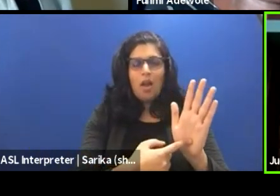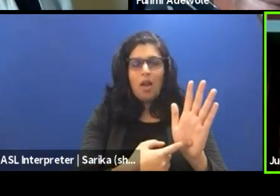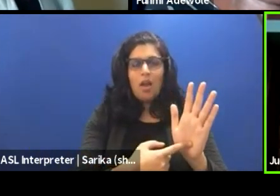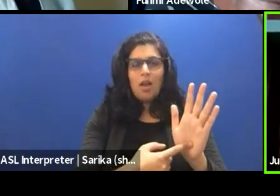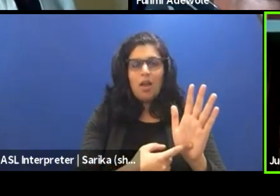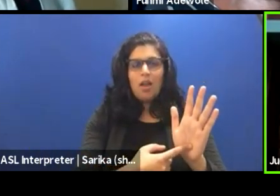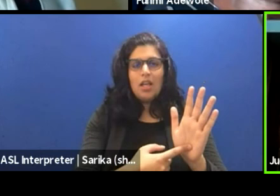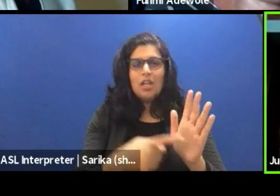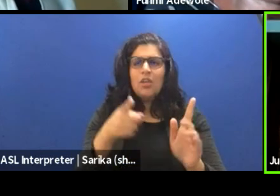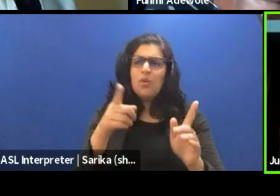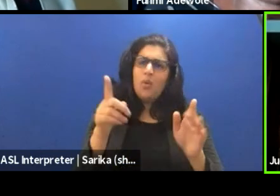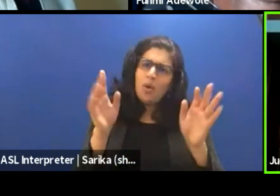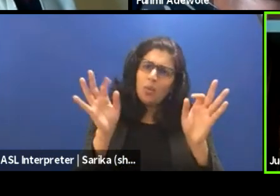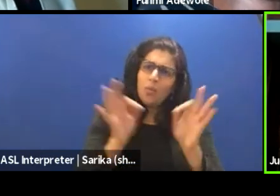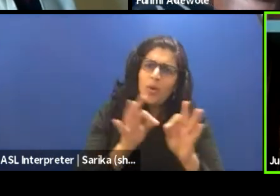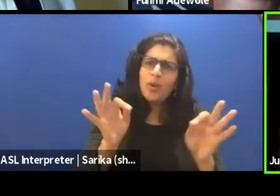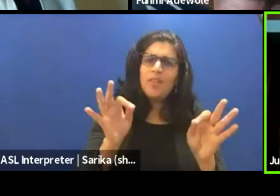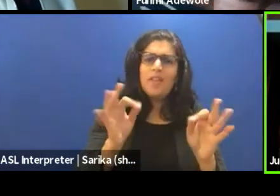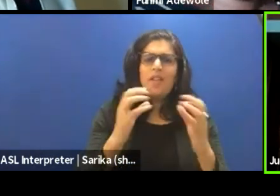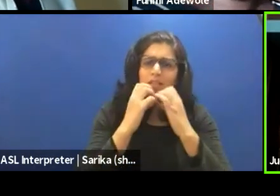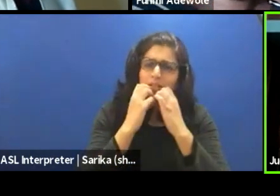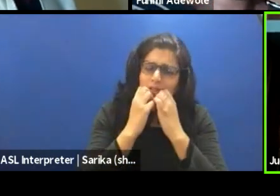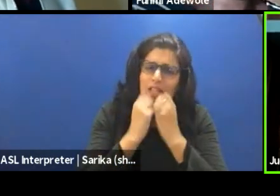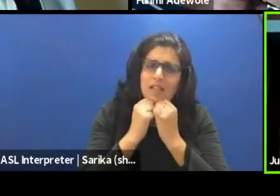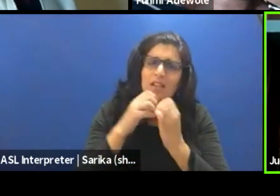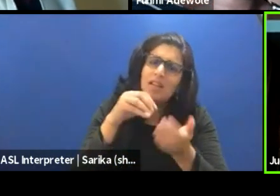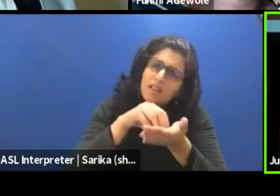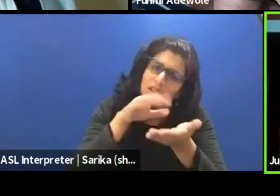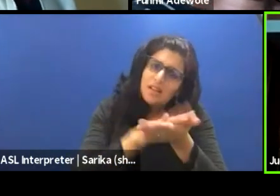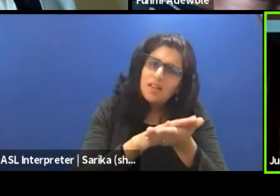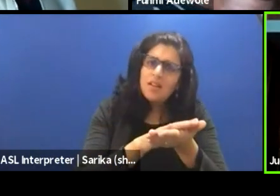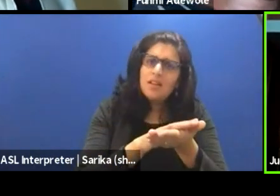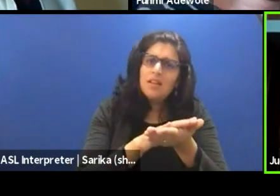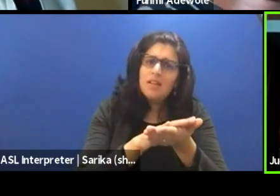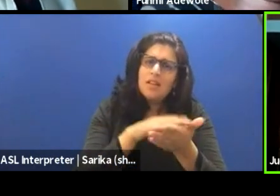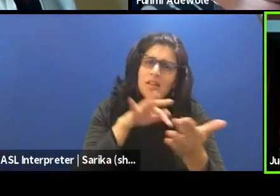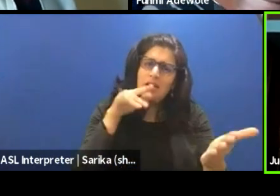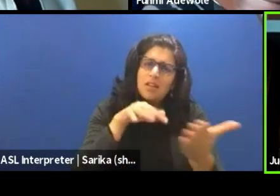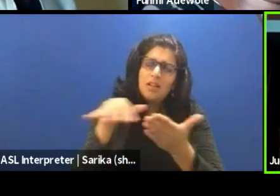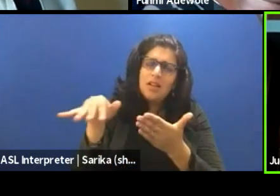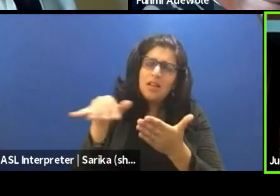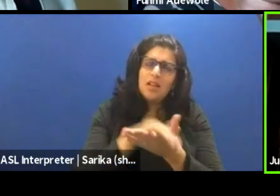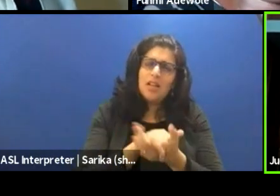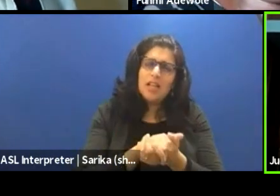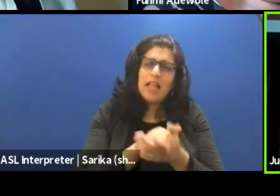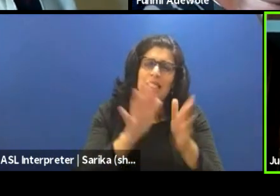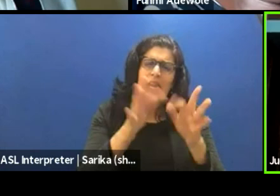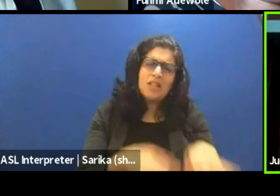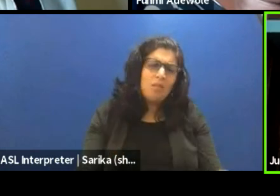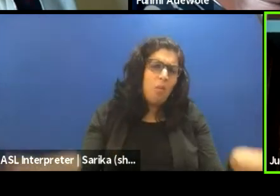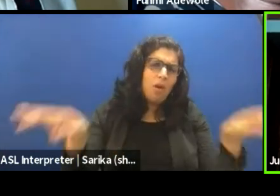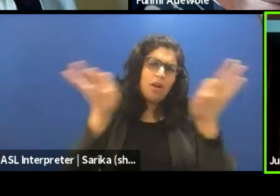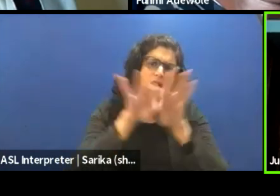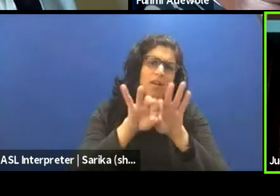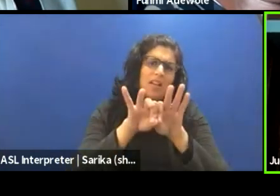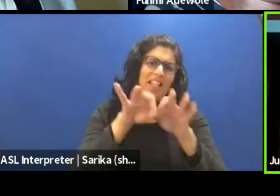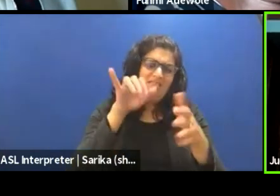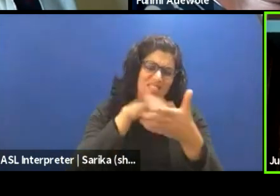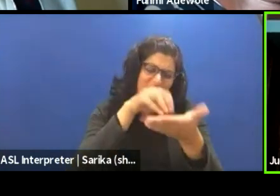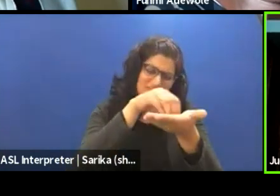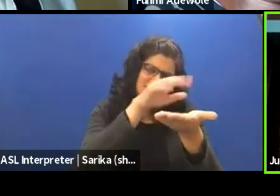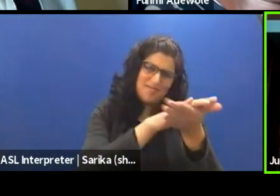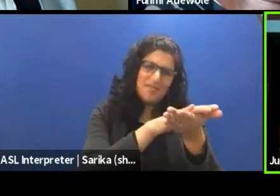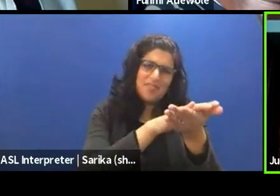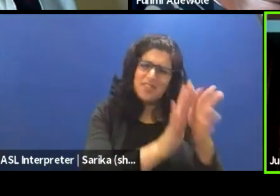some, they are worthy of being studied, they are worthy of being documented as what Fumi said, which is very, very important. That documentation.